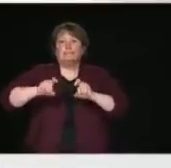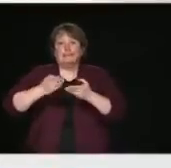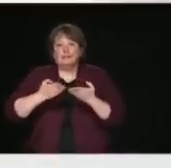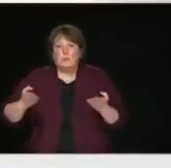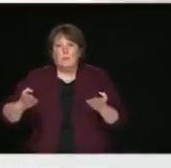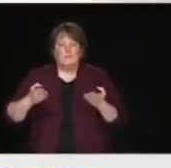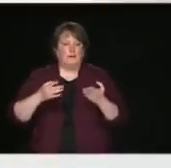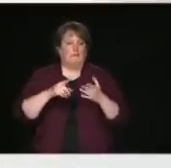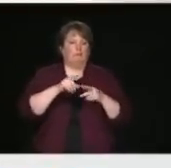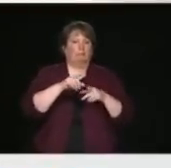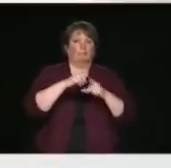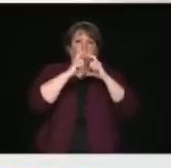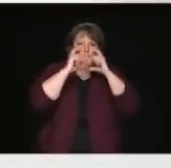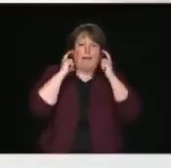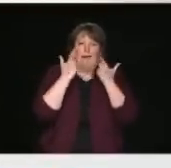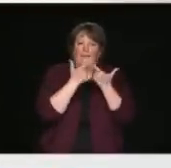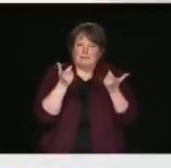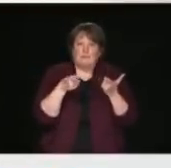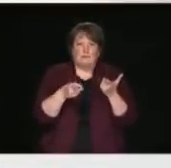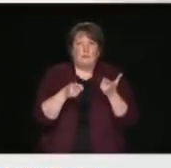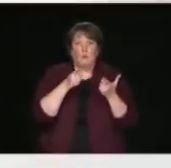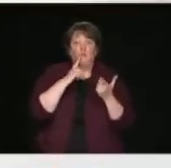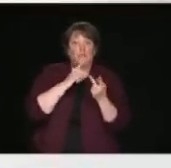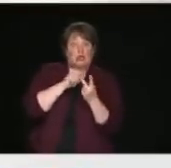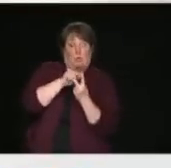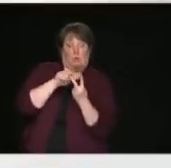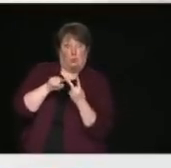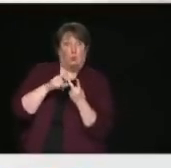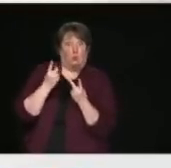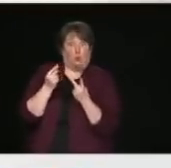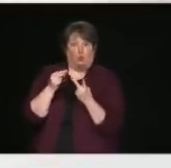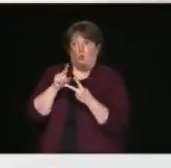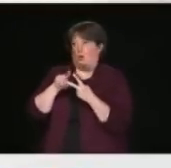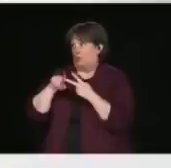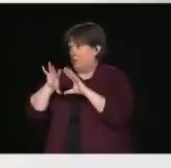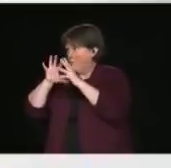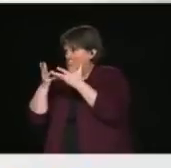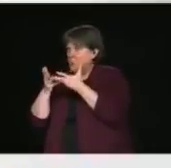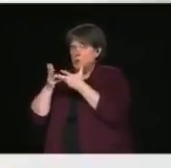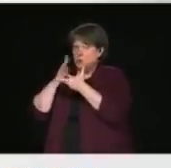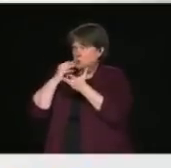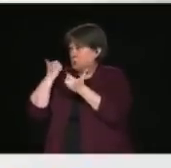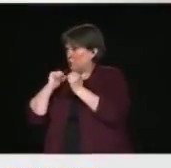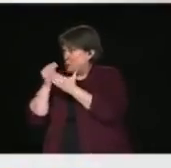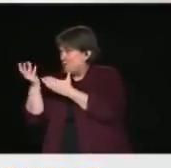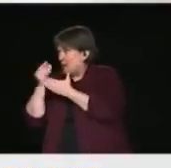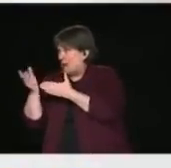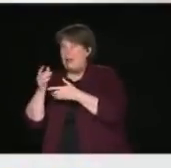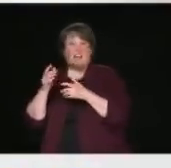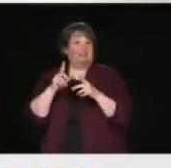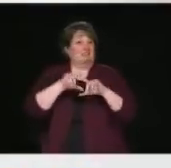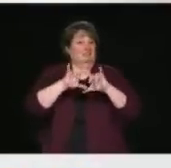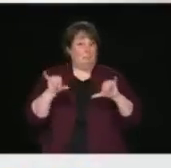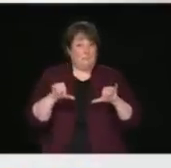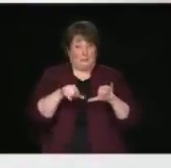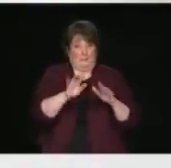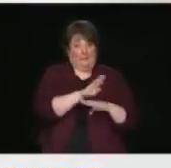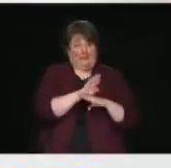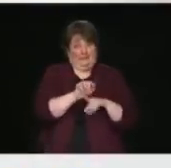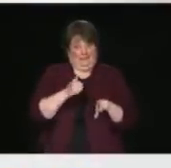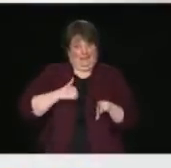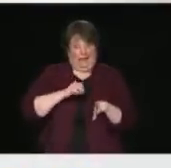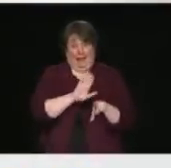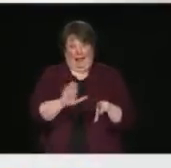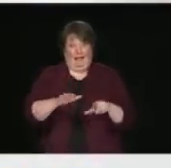it's a two-pronged approach. We are working hard, but it is absolutely very, very tough right now.